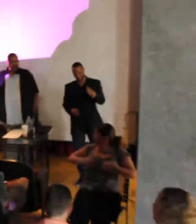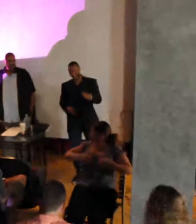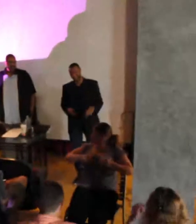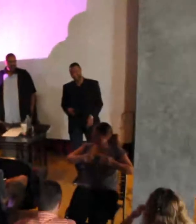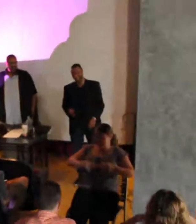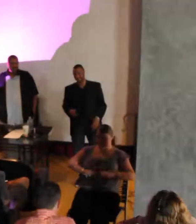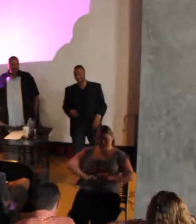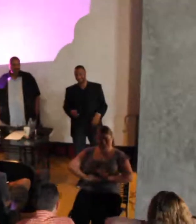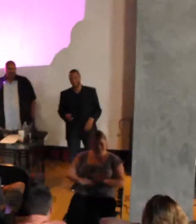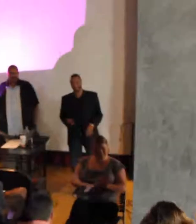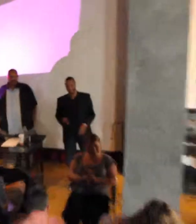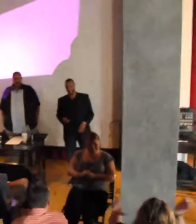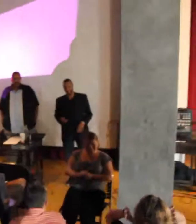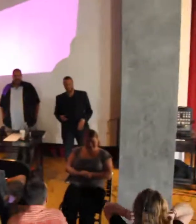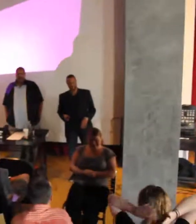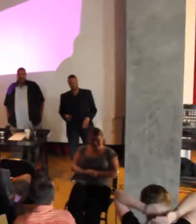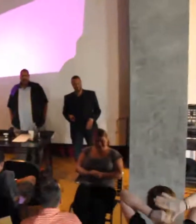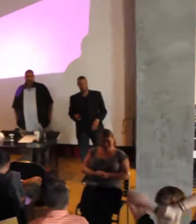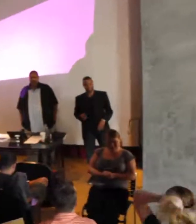Thank you so much.